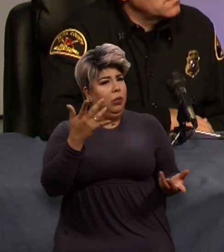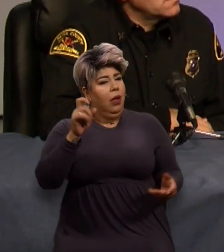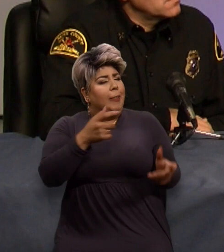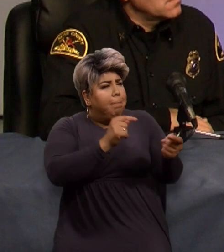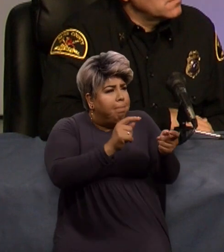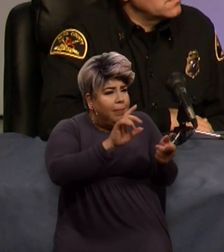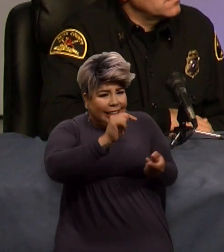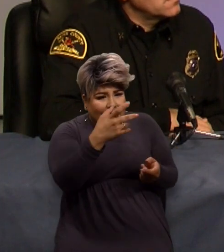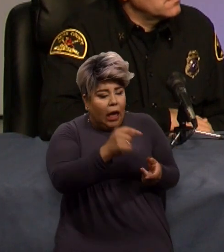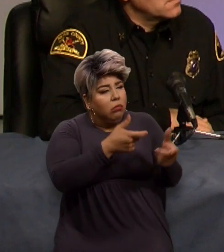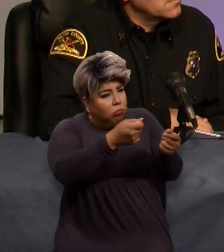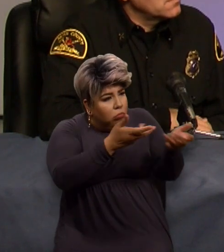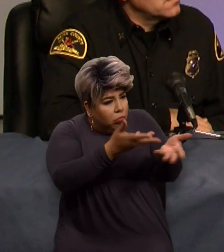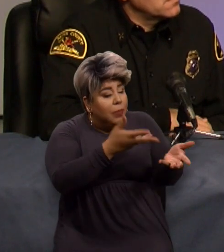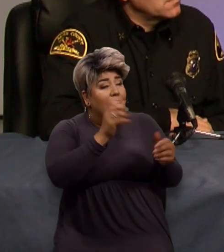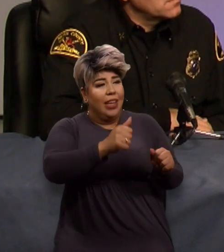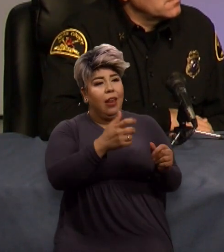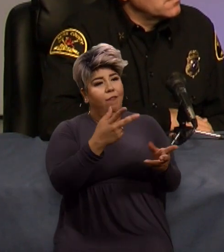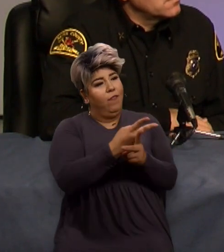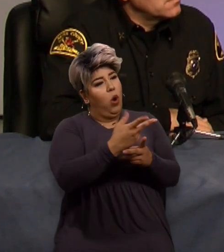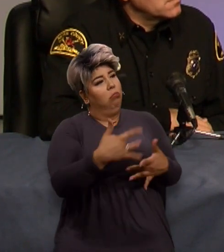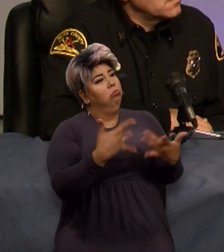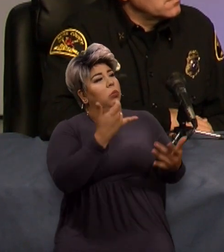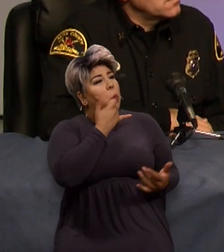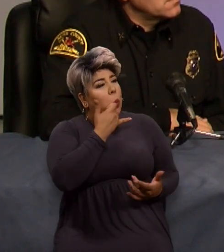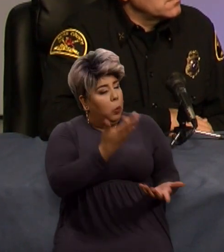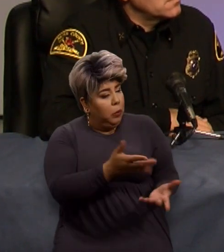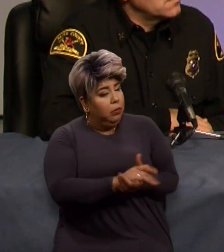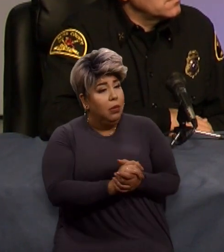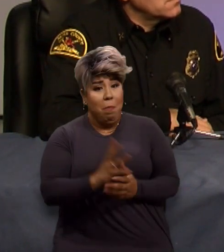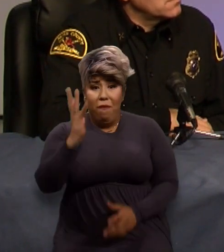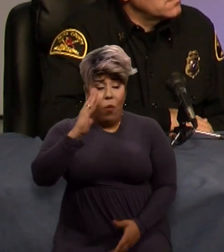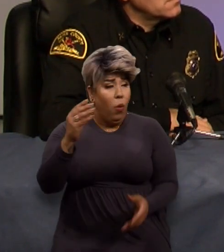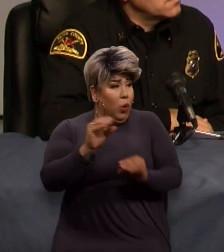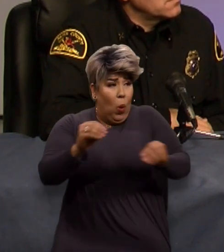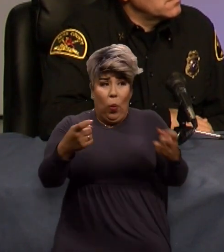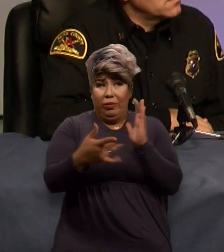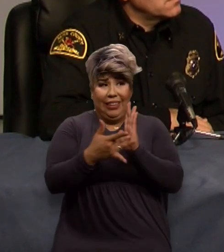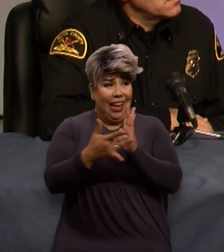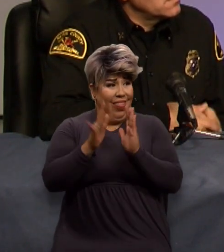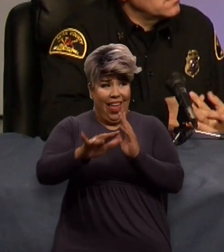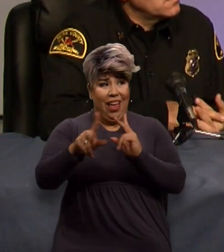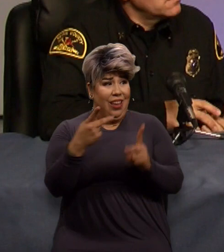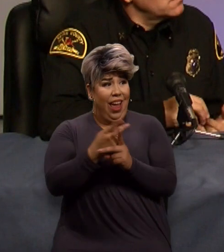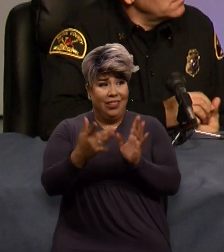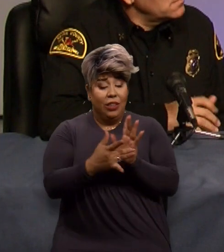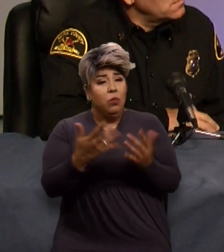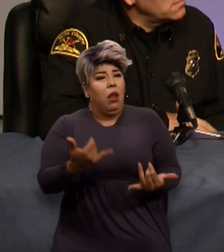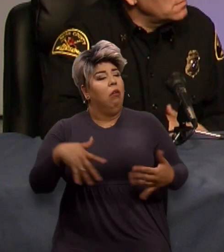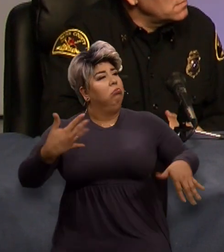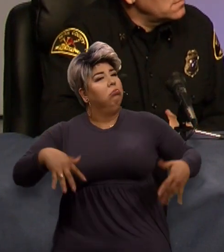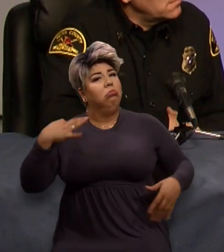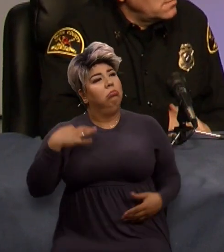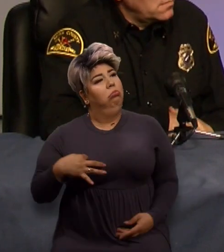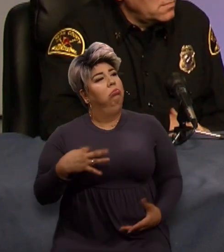going on. So I can either get you to medicate or stop law enforcement before we never had that technology. So this is great now.